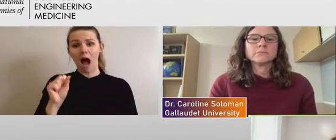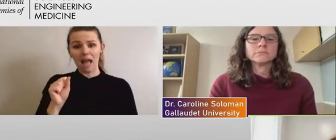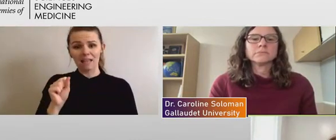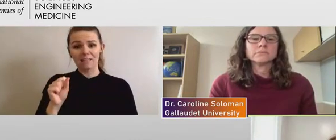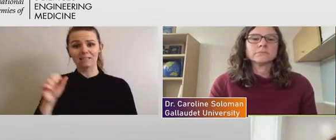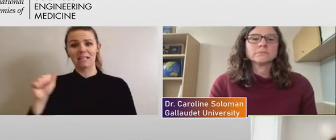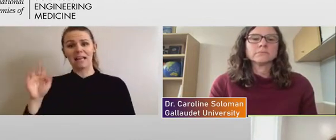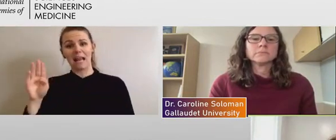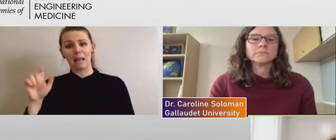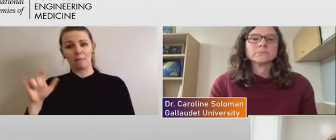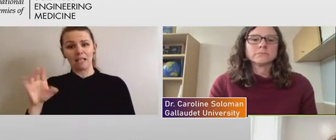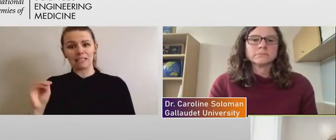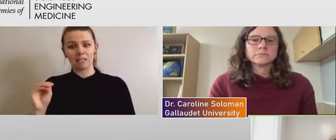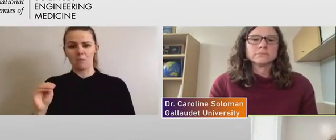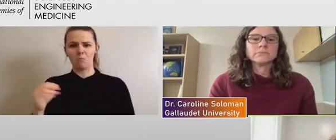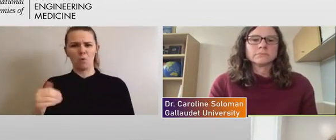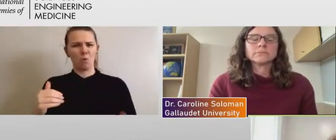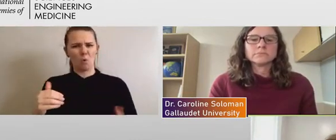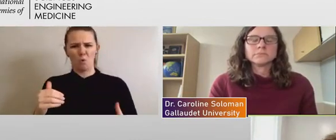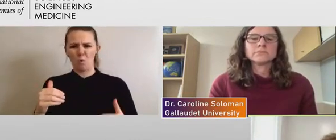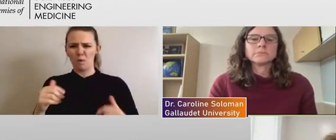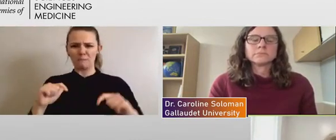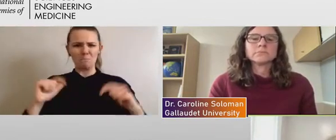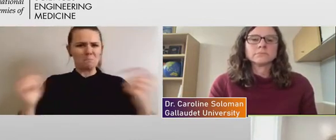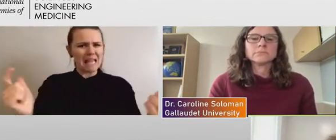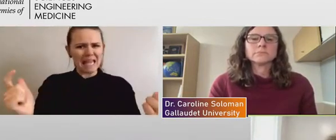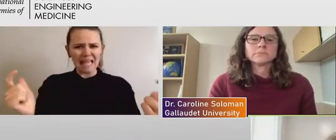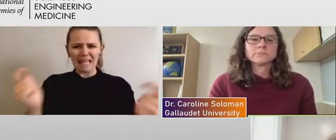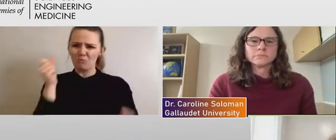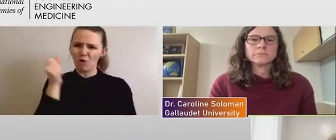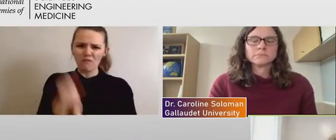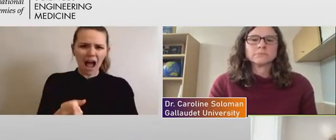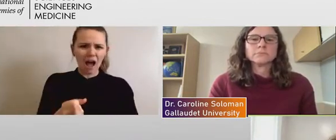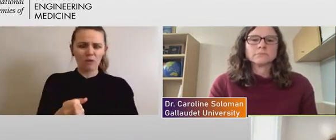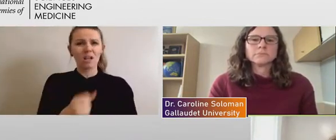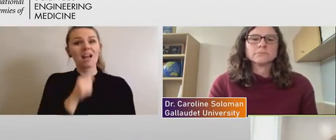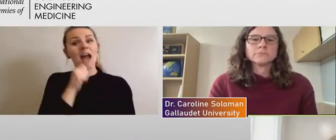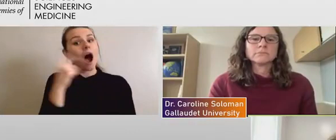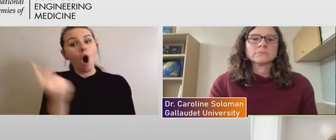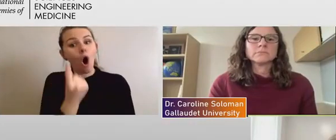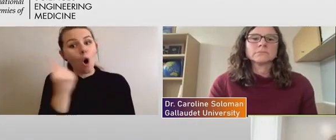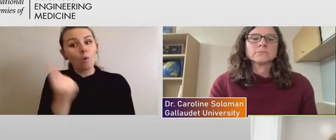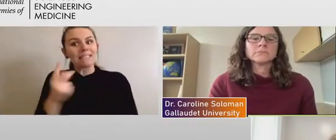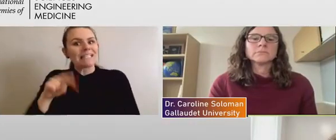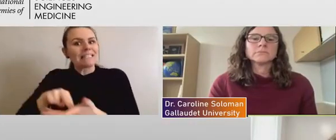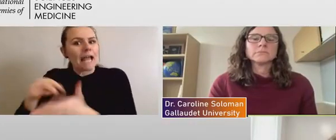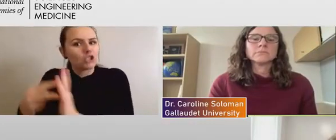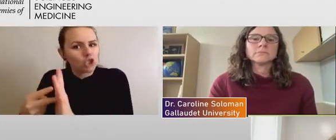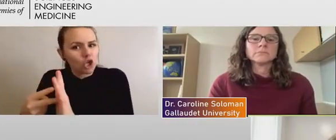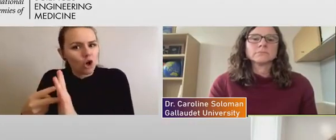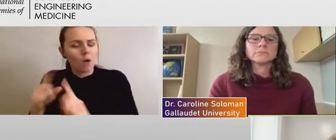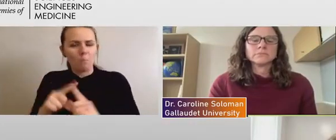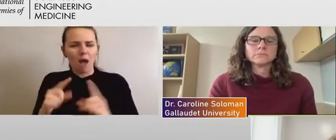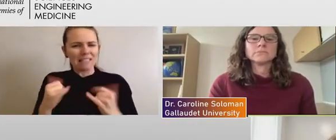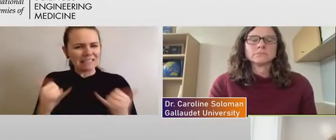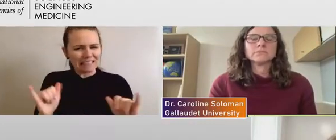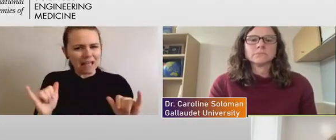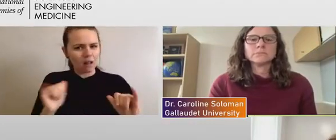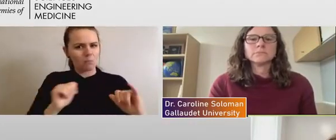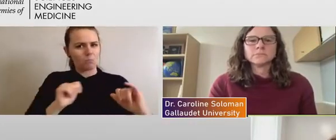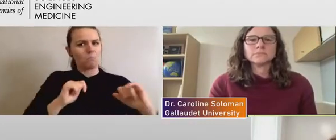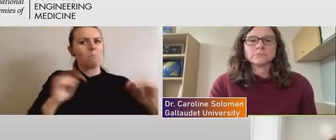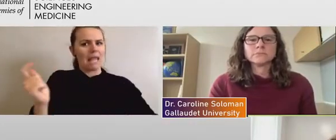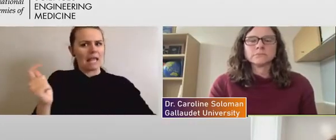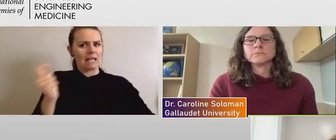quite profound and not always intentional, but still profound. Meaning, I